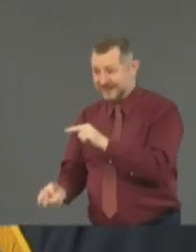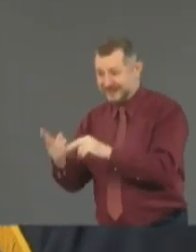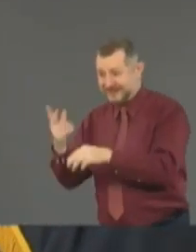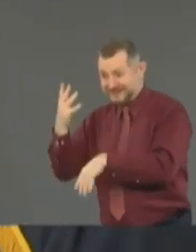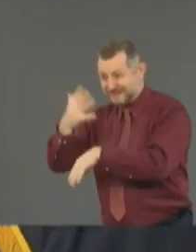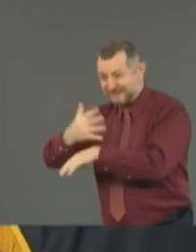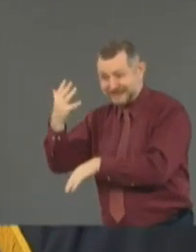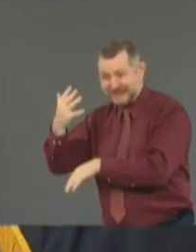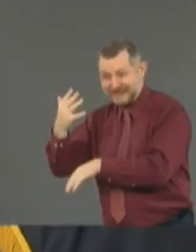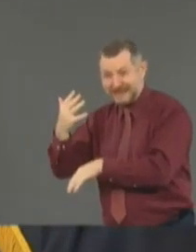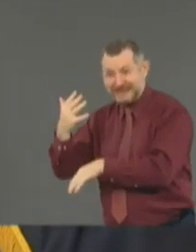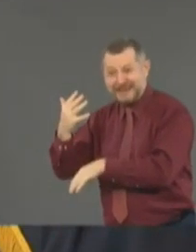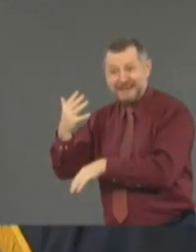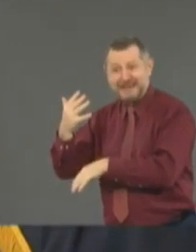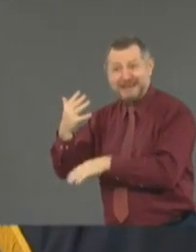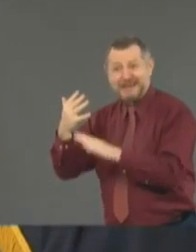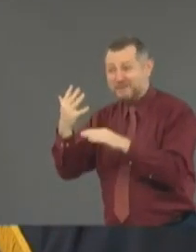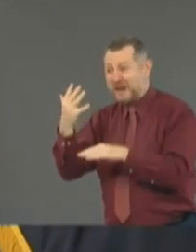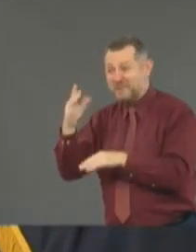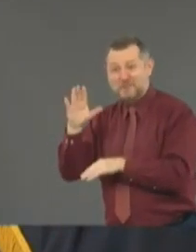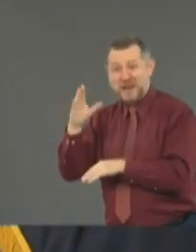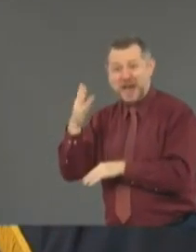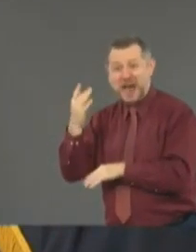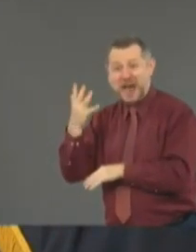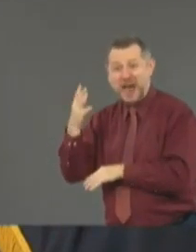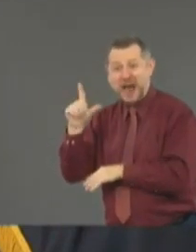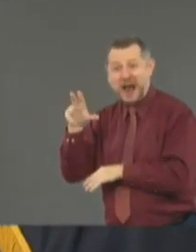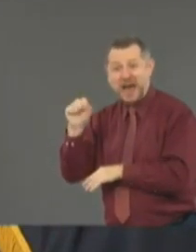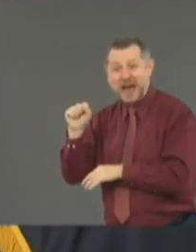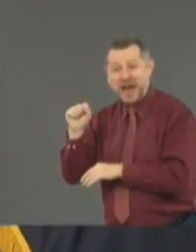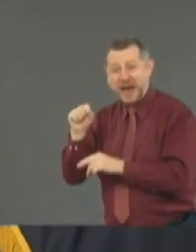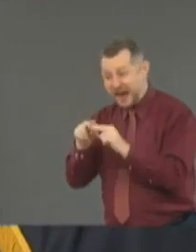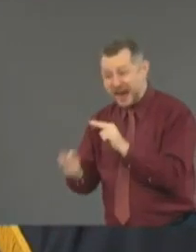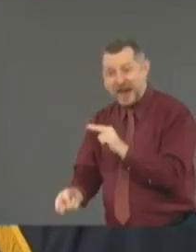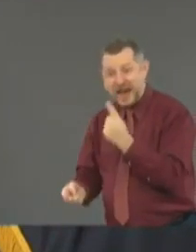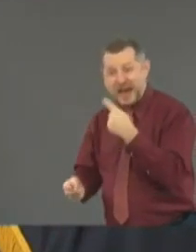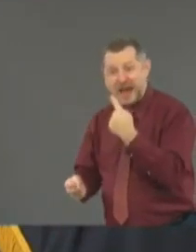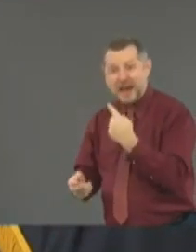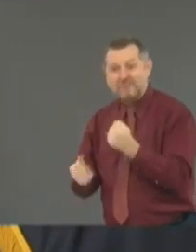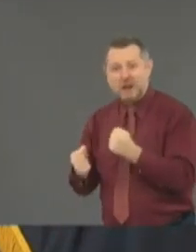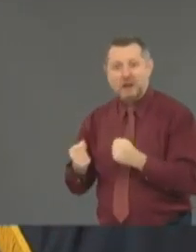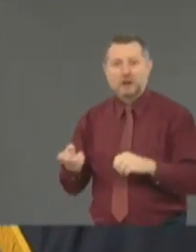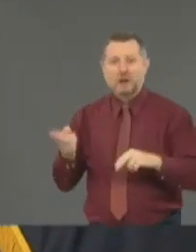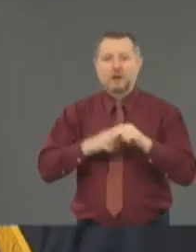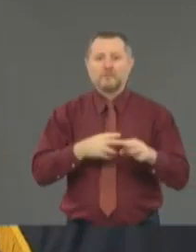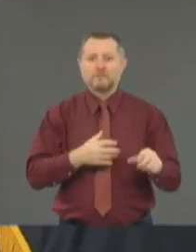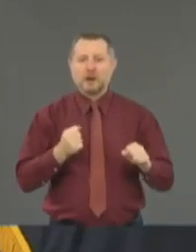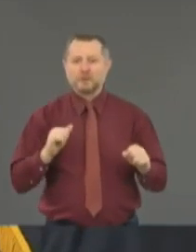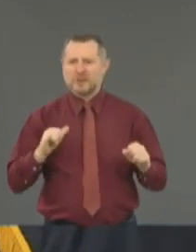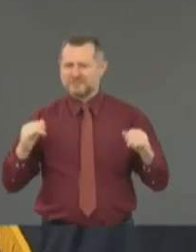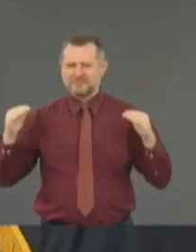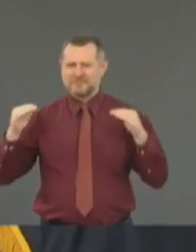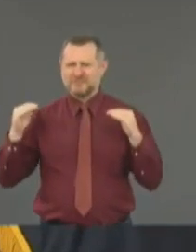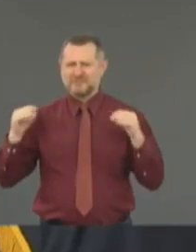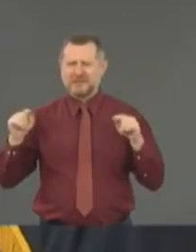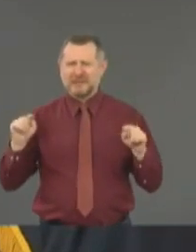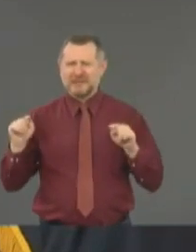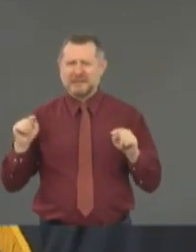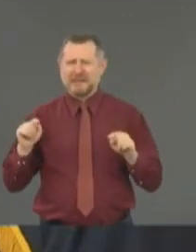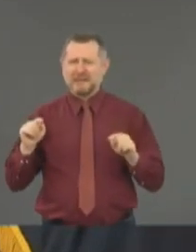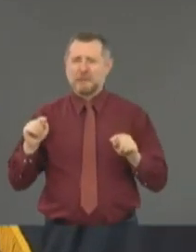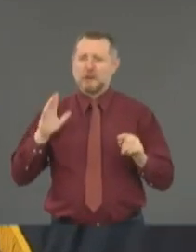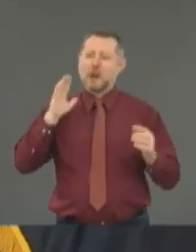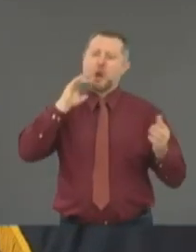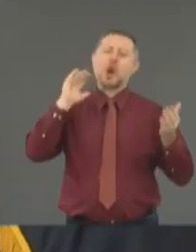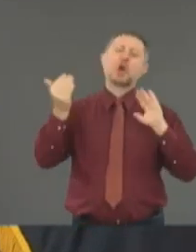It is a tortured analogy for this situation. This is all a function of